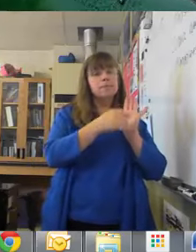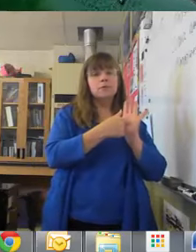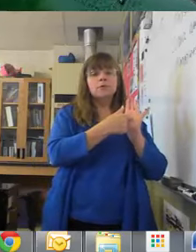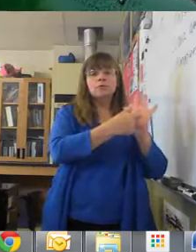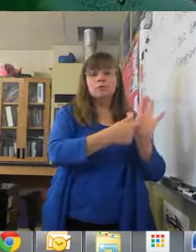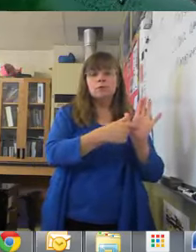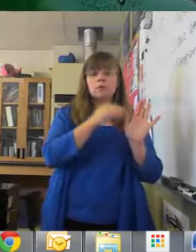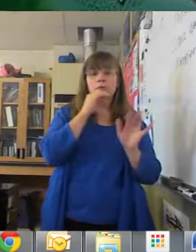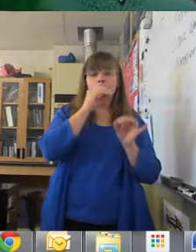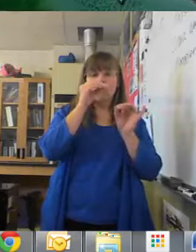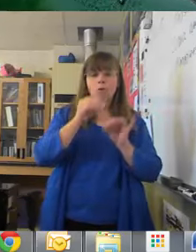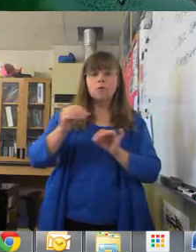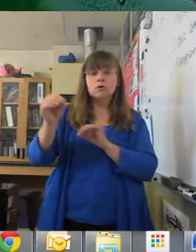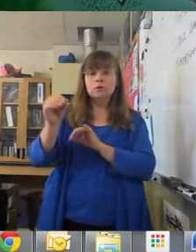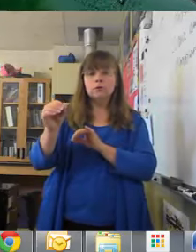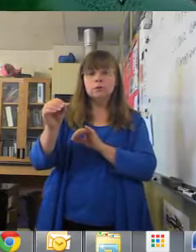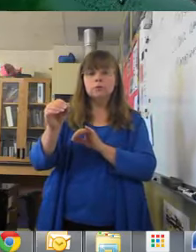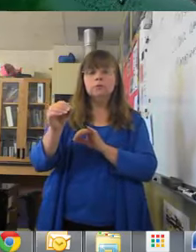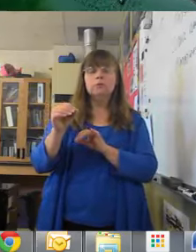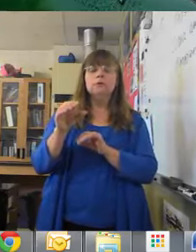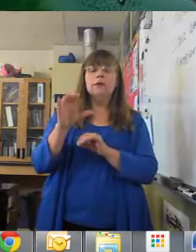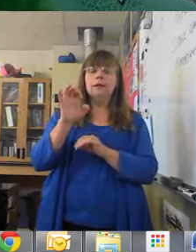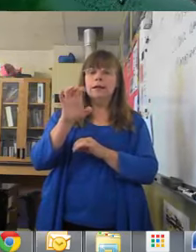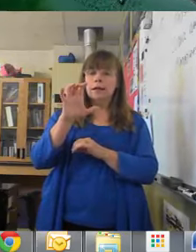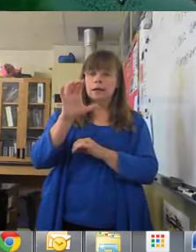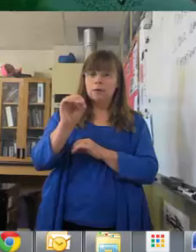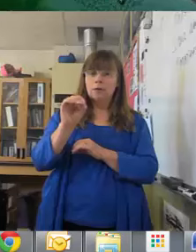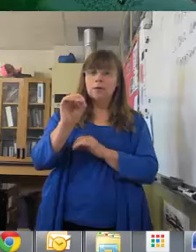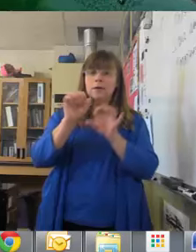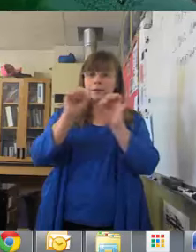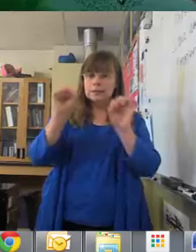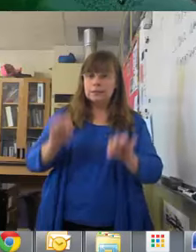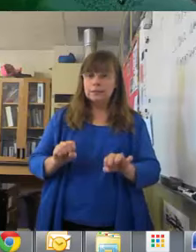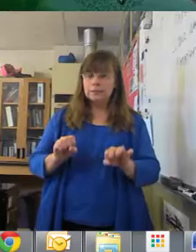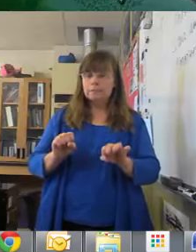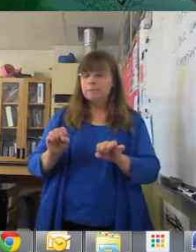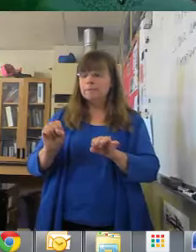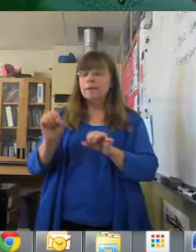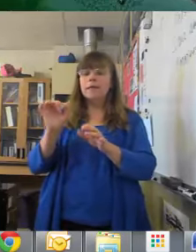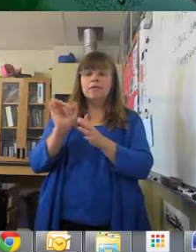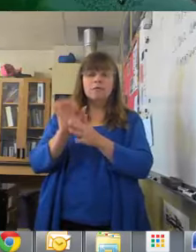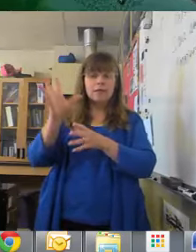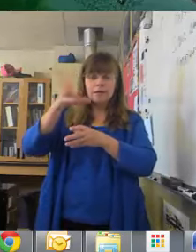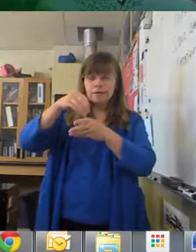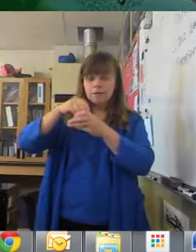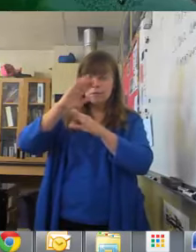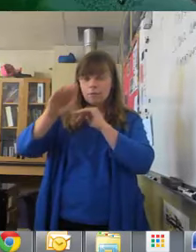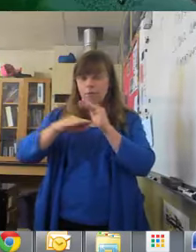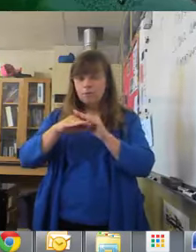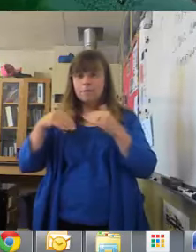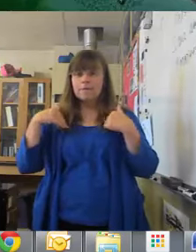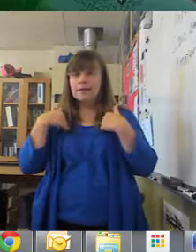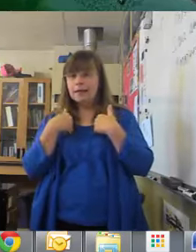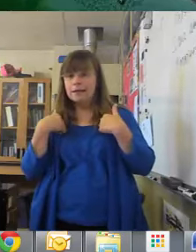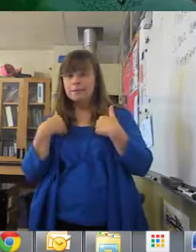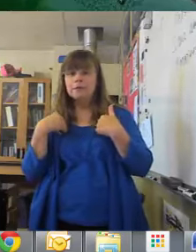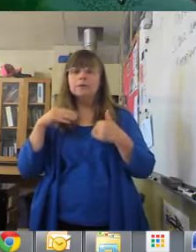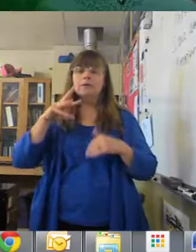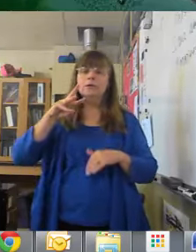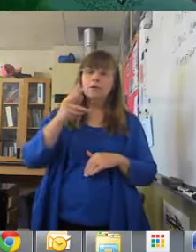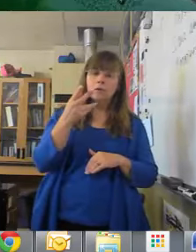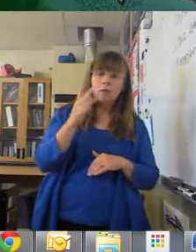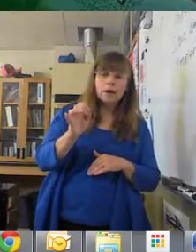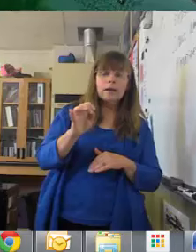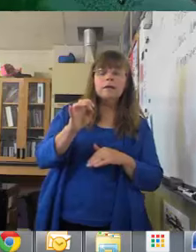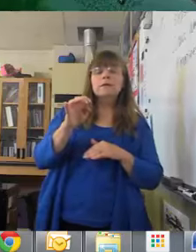So this ecosystem would include all of the animals, including the whale and the seal, the fish, the sharks,